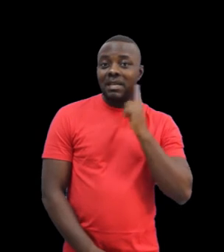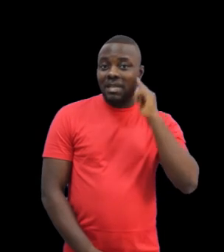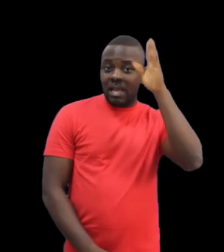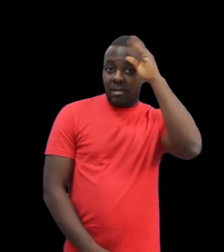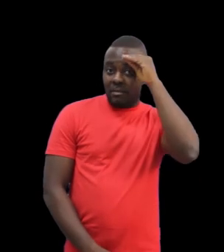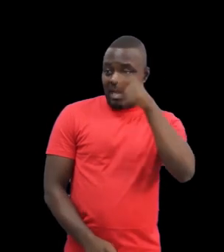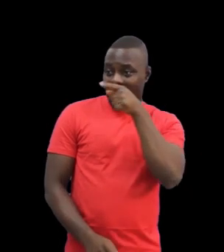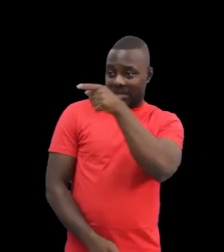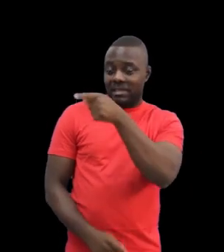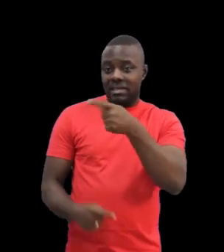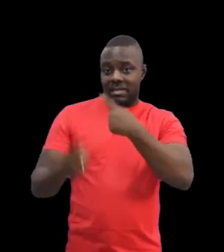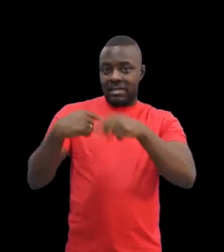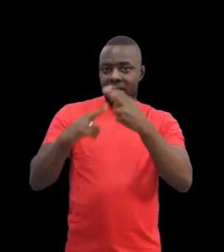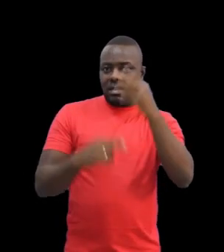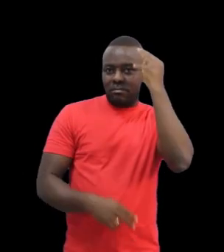Musa Nyatieye